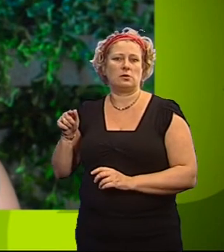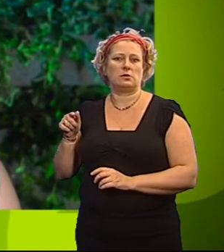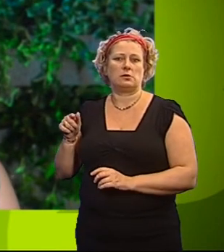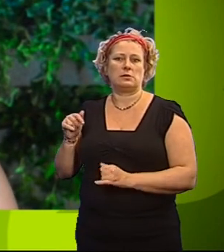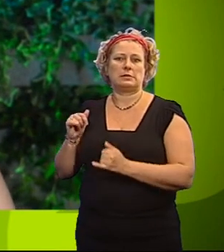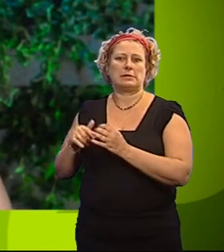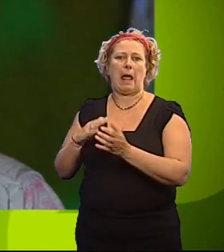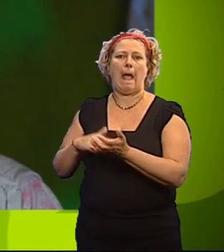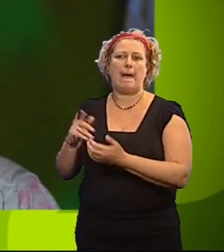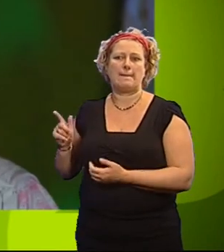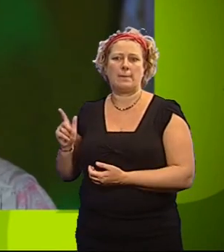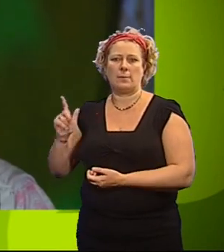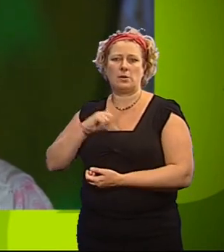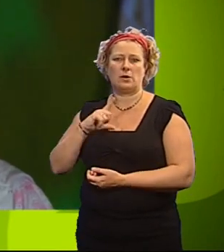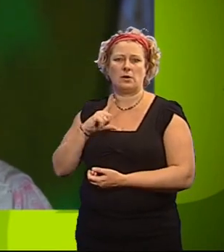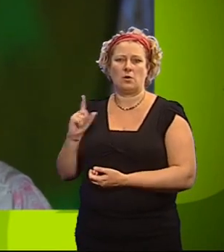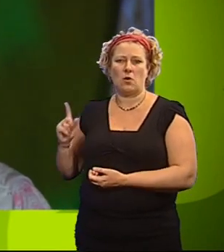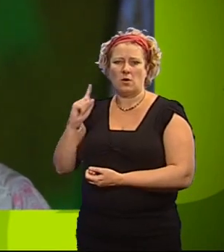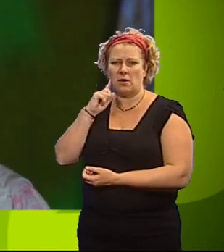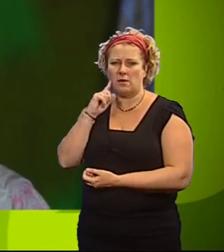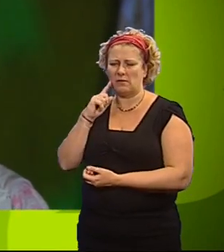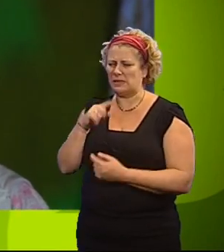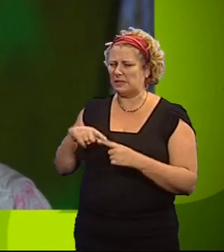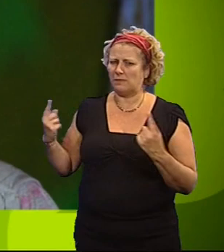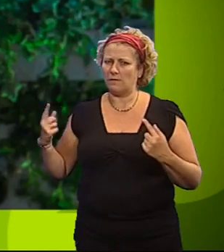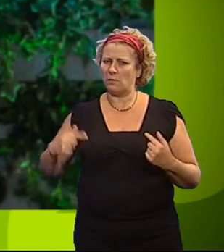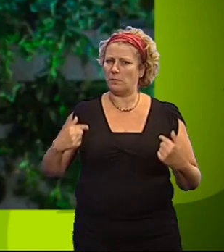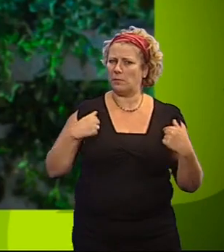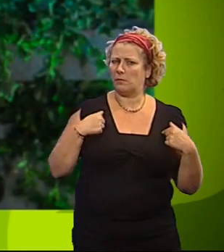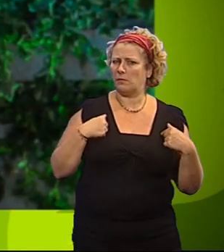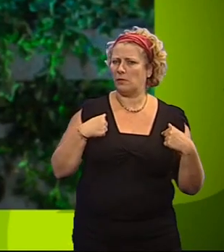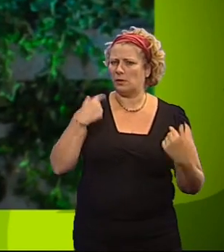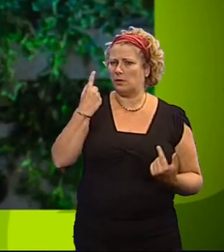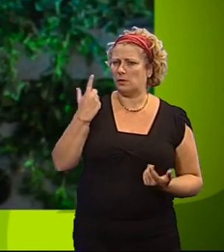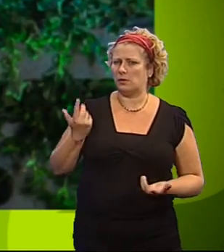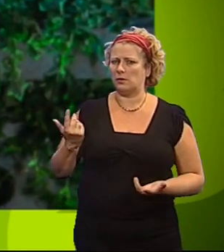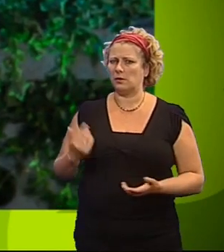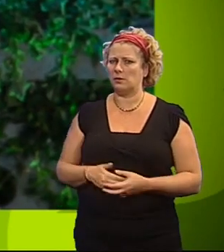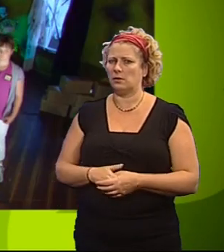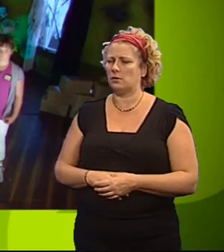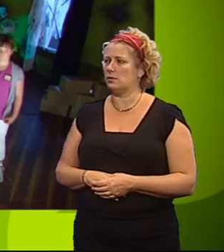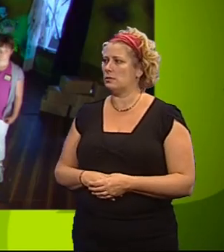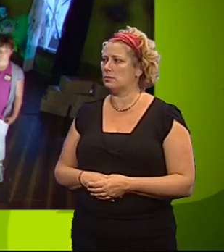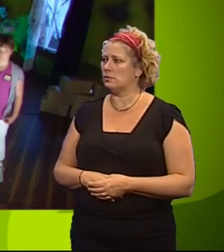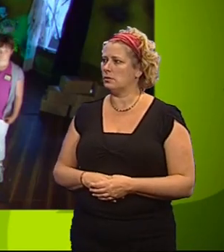Sam because she was always doing like a different pattern to what I was thinking.